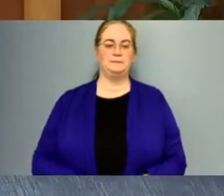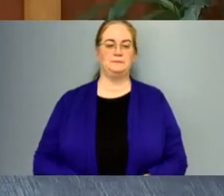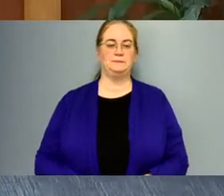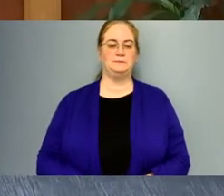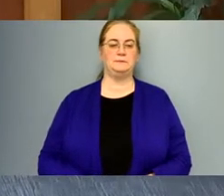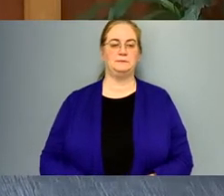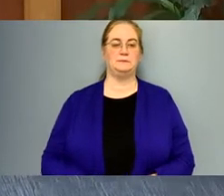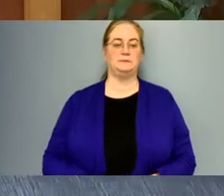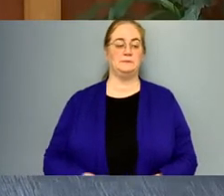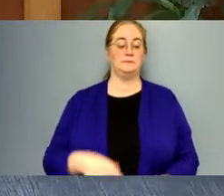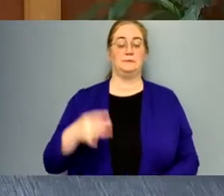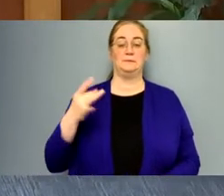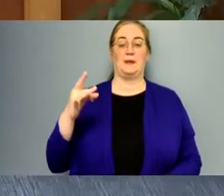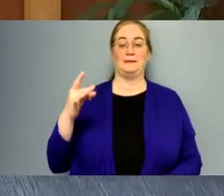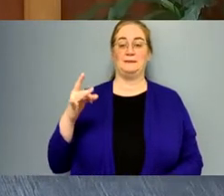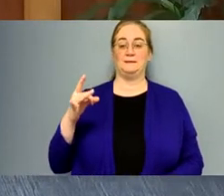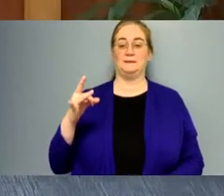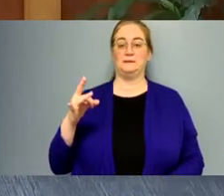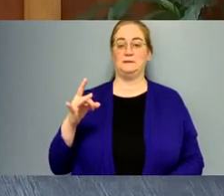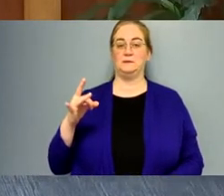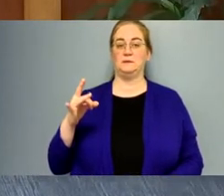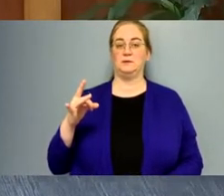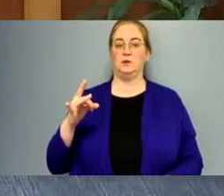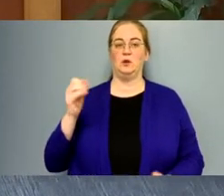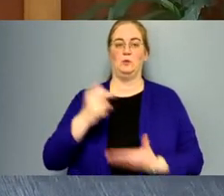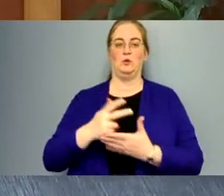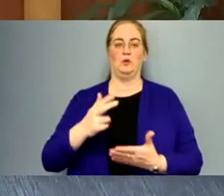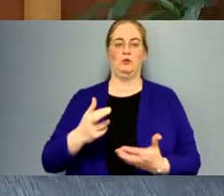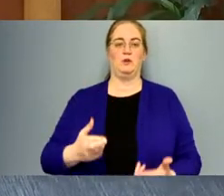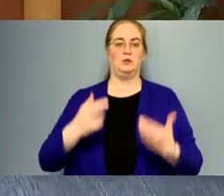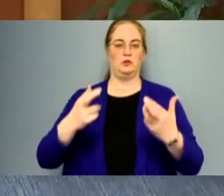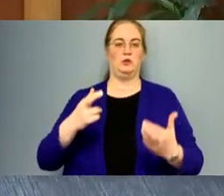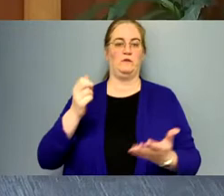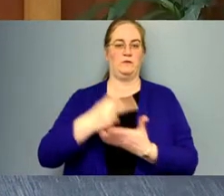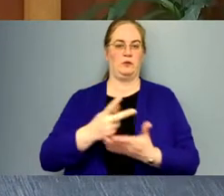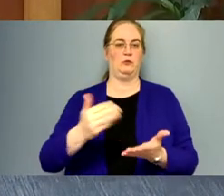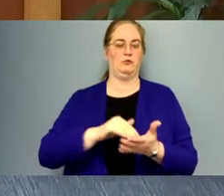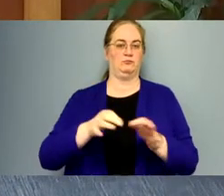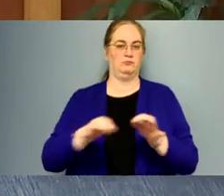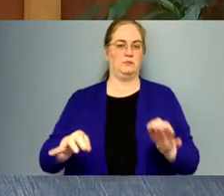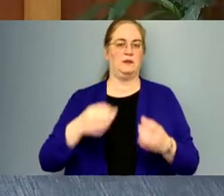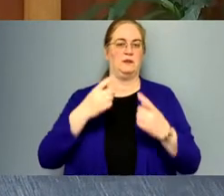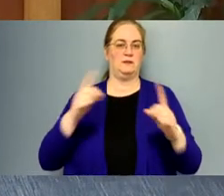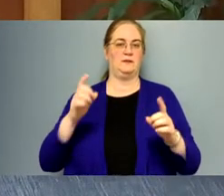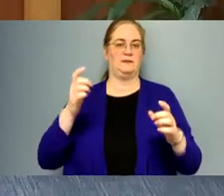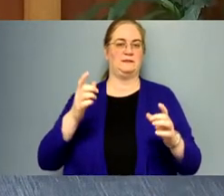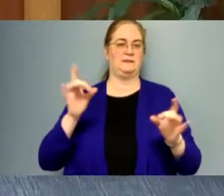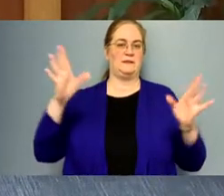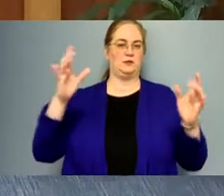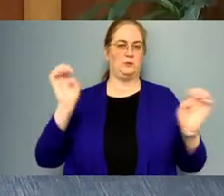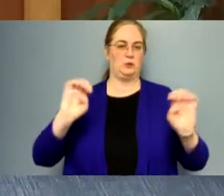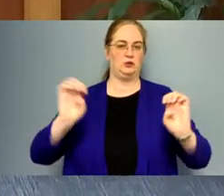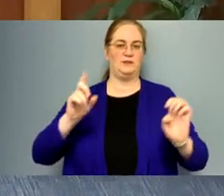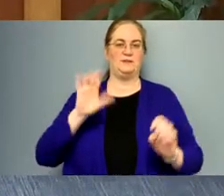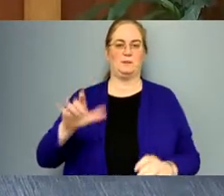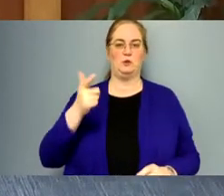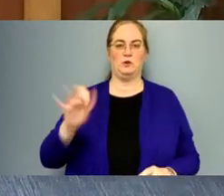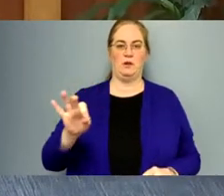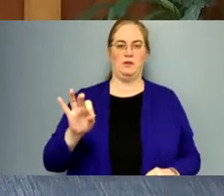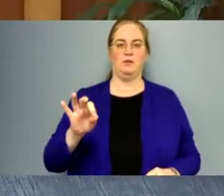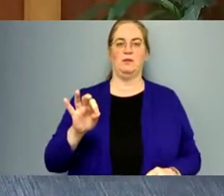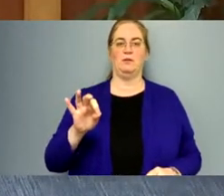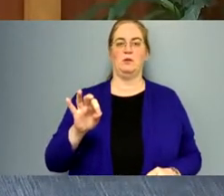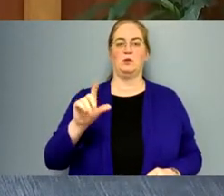Item 18, is approved, resolution ratifying, confirming, restating declaration of disaster emergency of December 29th,